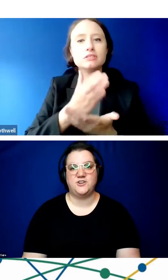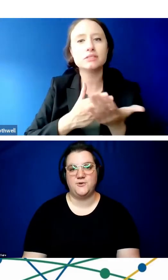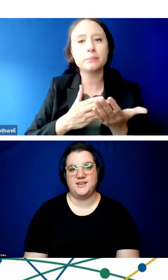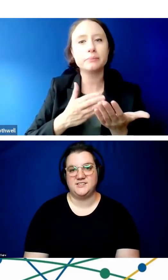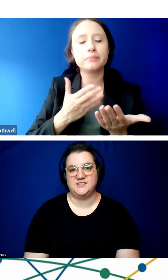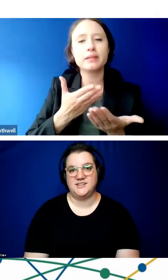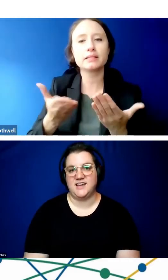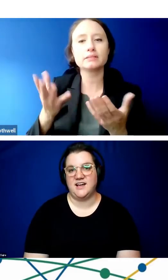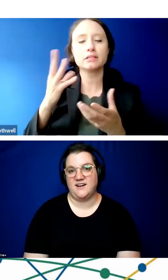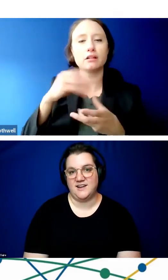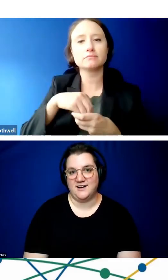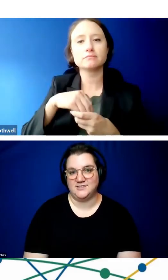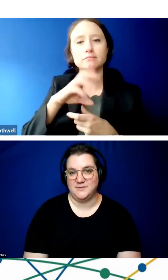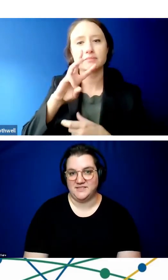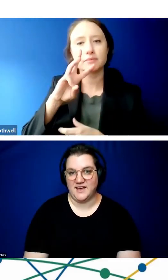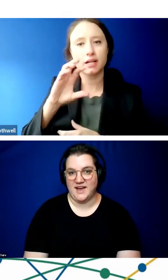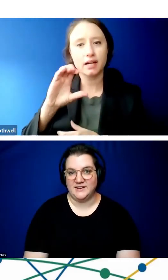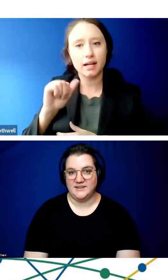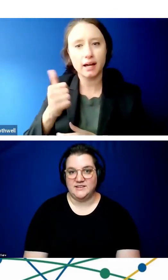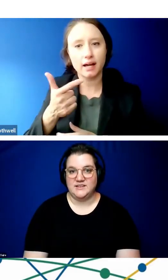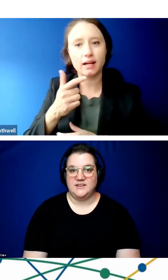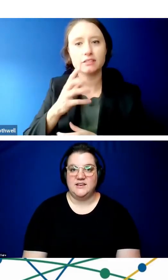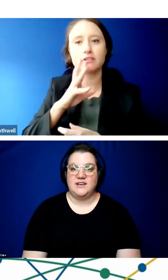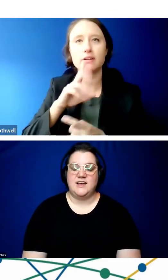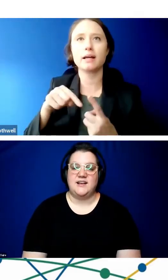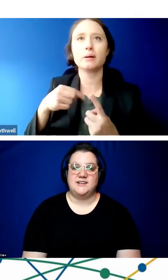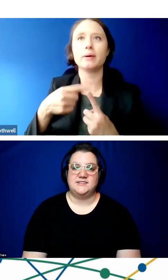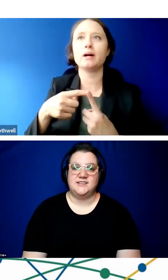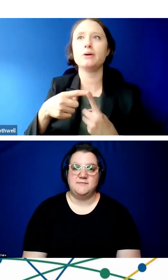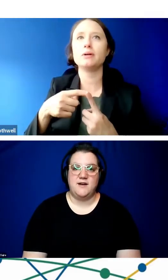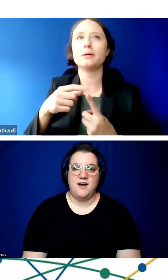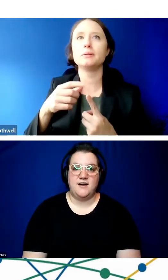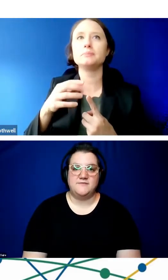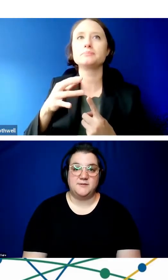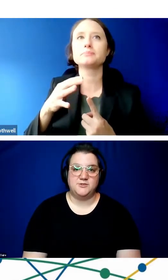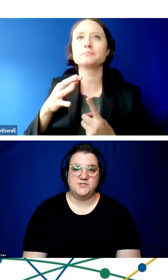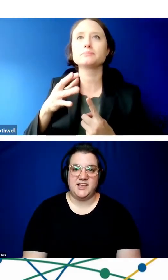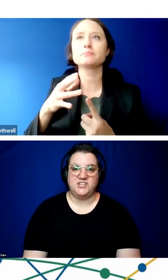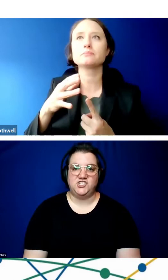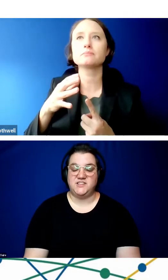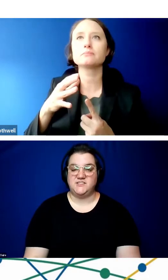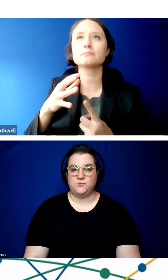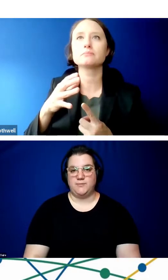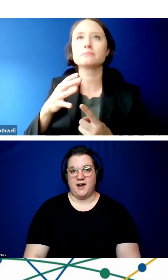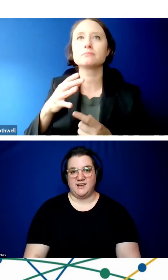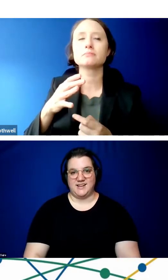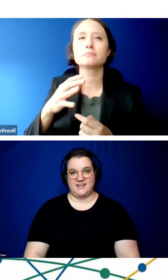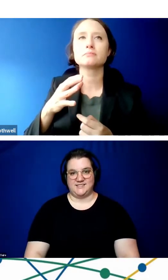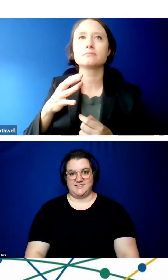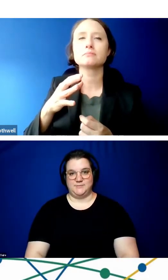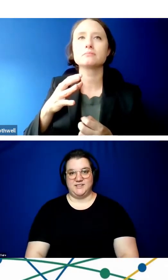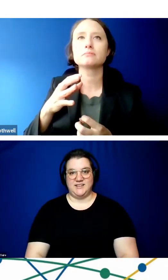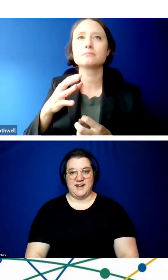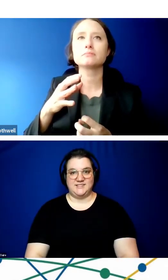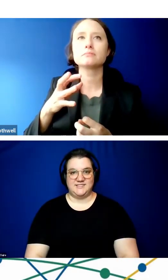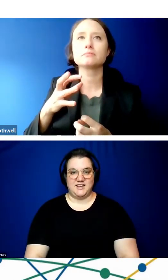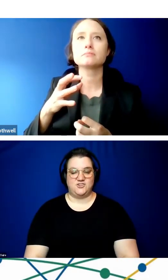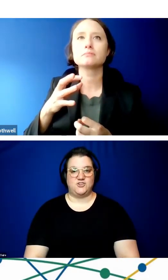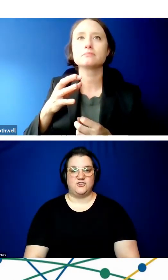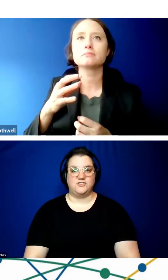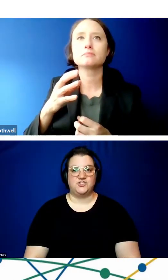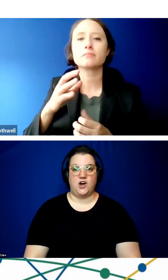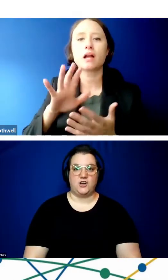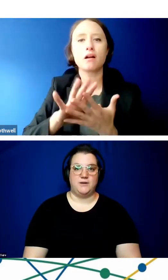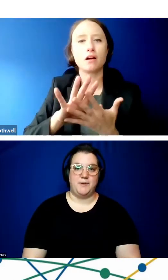standard and going into detail on how to meet that. Some of WCAG, these web content accessibility guide